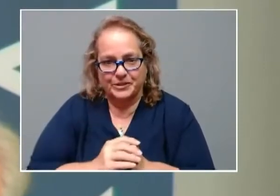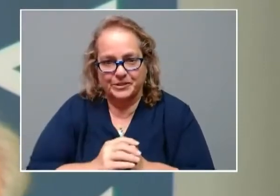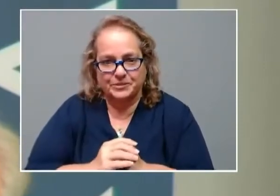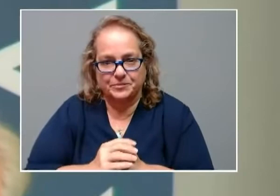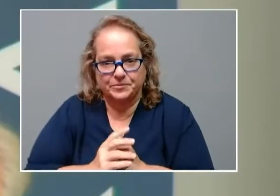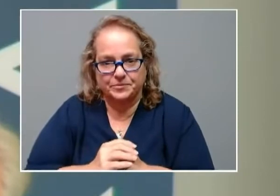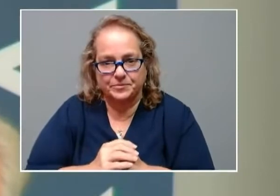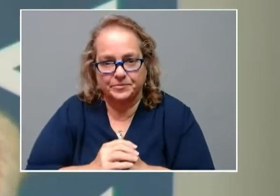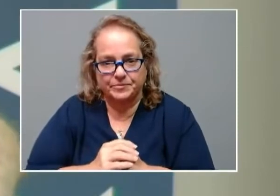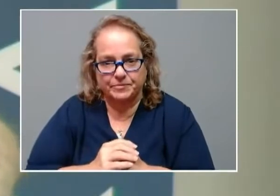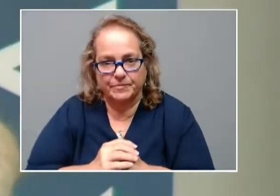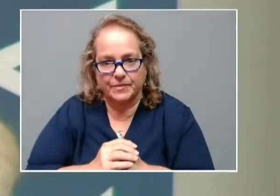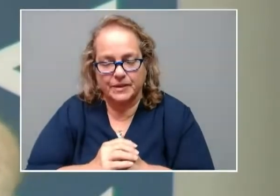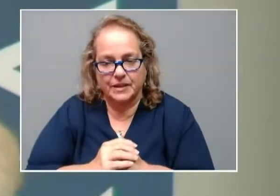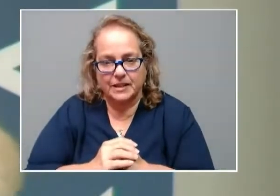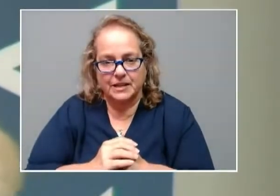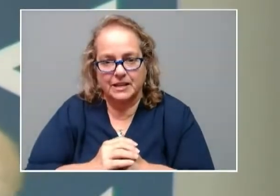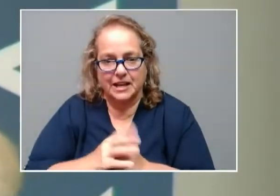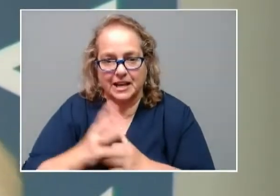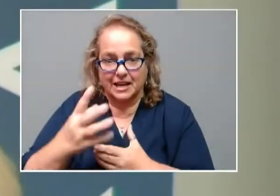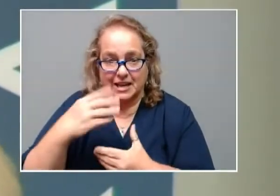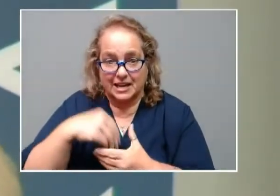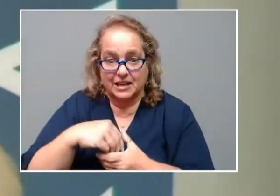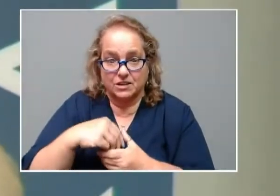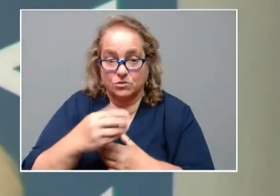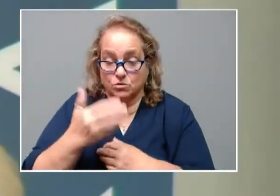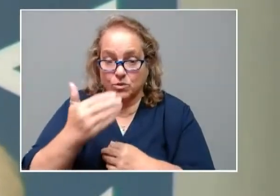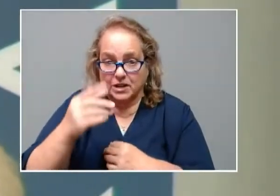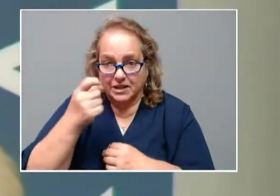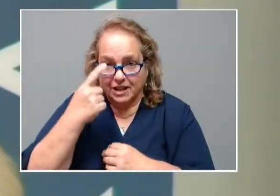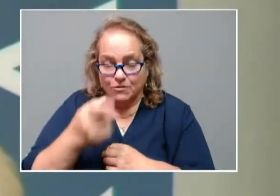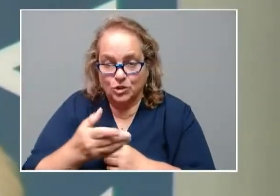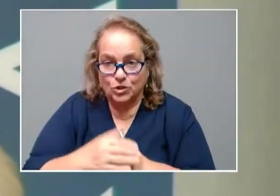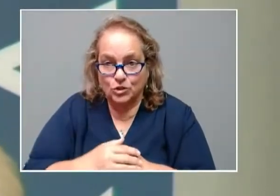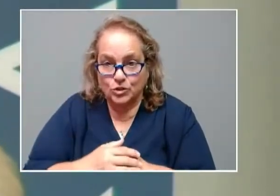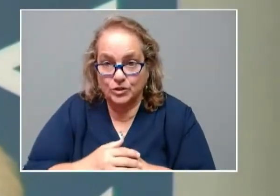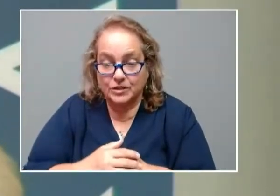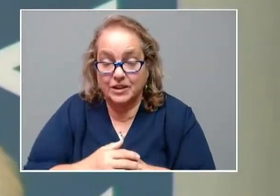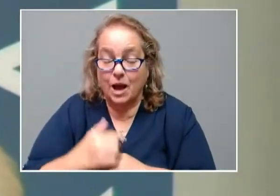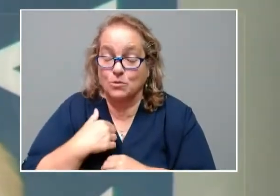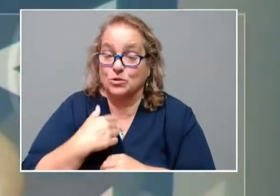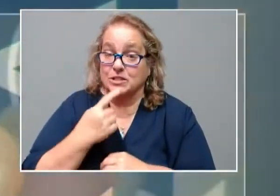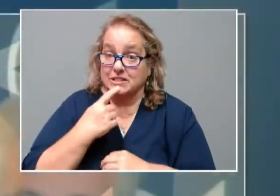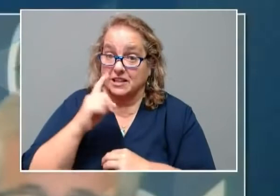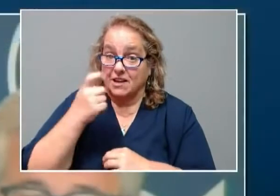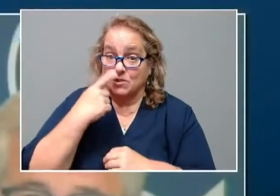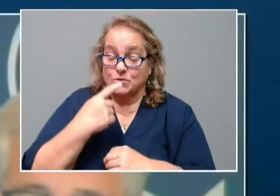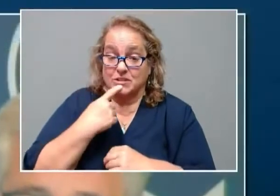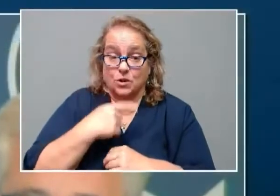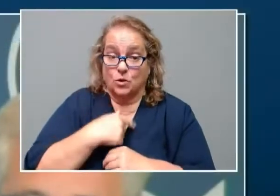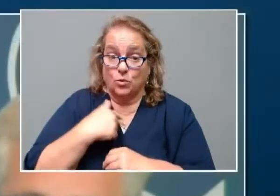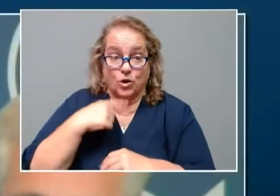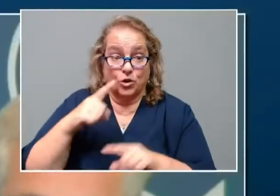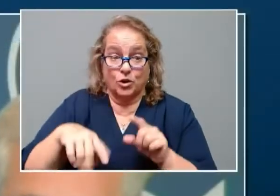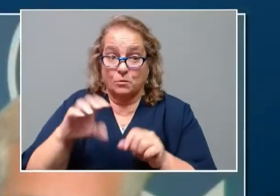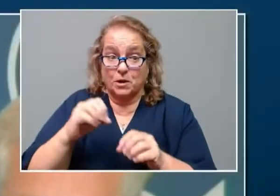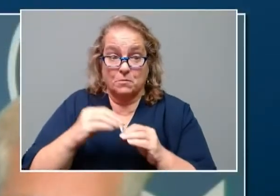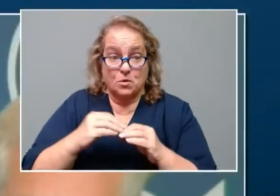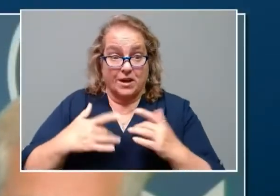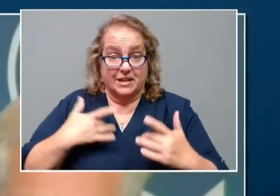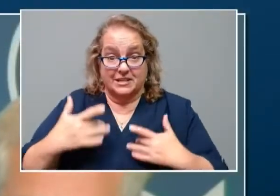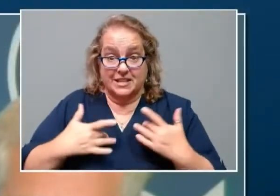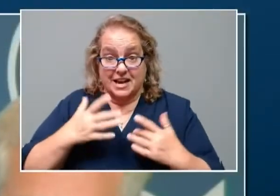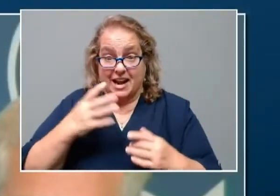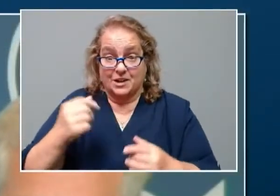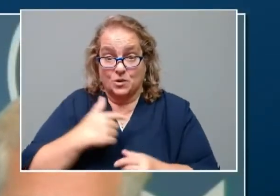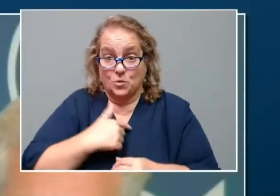Additionally, as... Go ahead, Governor. I was going to say, we couldn't be more excited. And we know